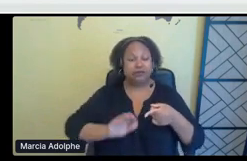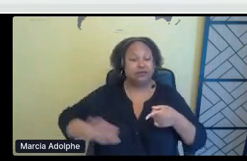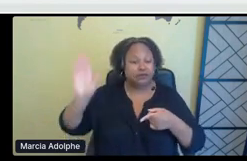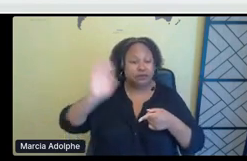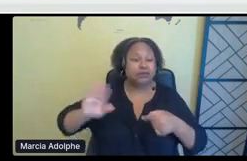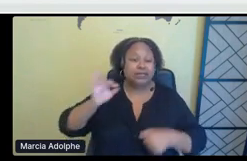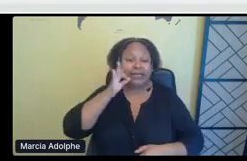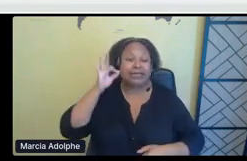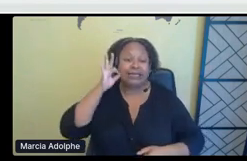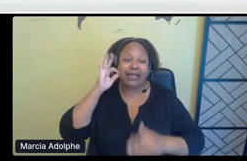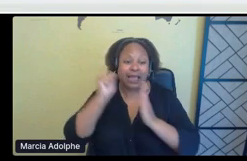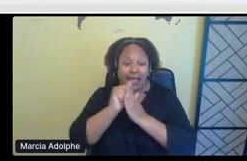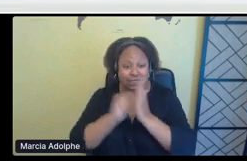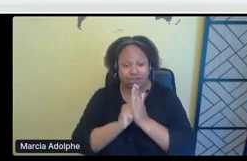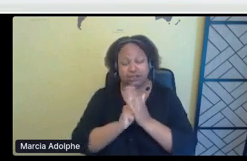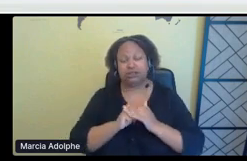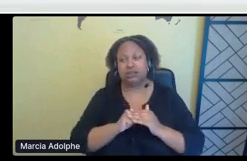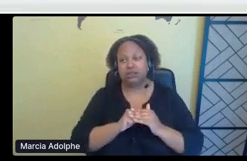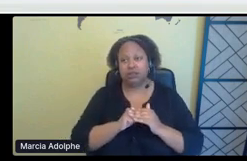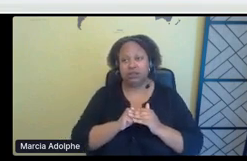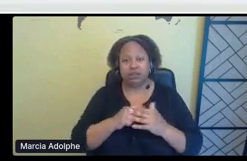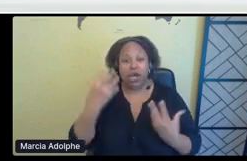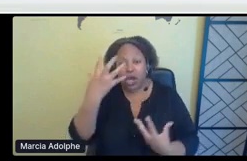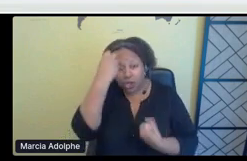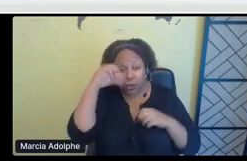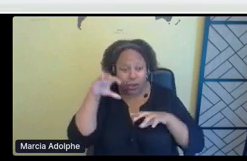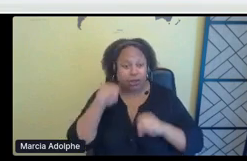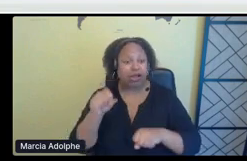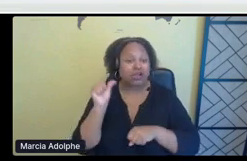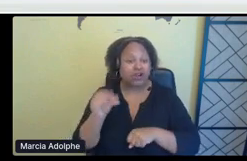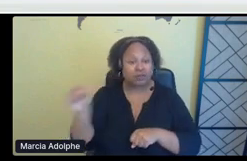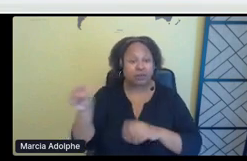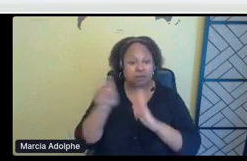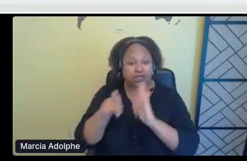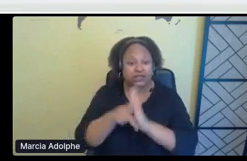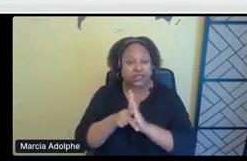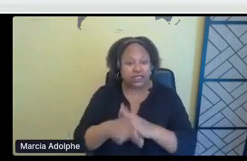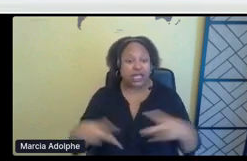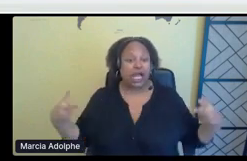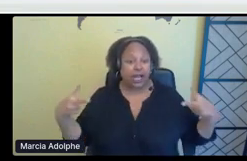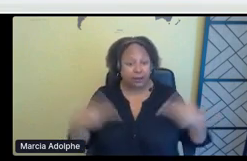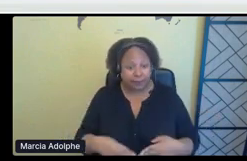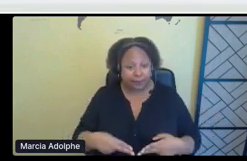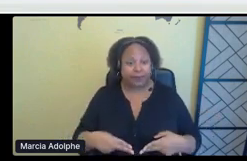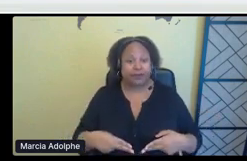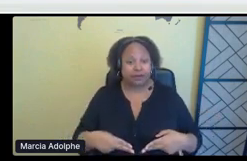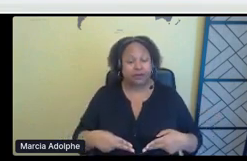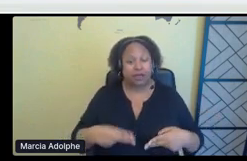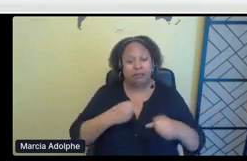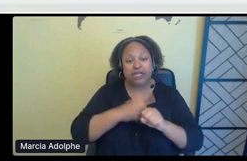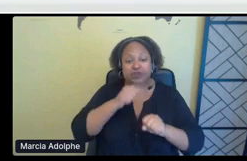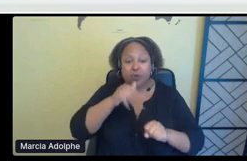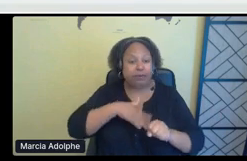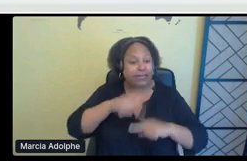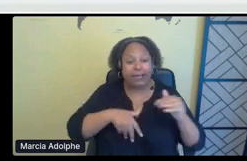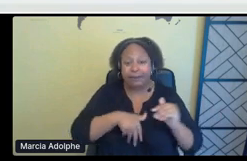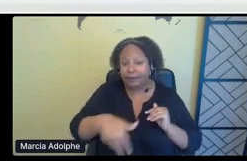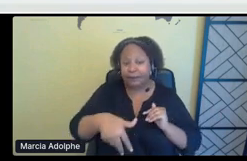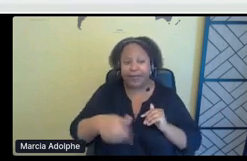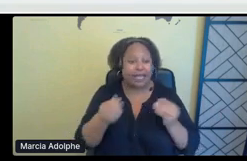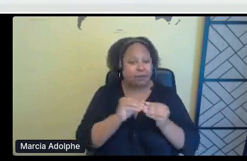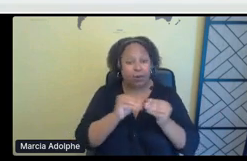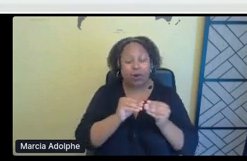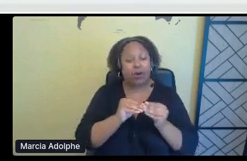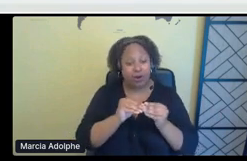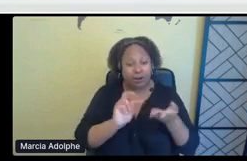government policy has been to sterilize our women as well. It's, you know, it's an ugly history and it's a legacy that, you know, our